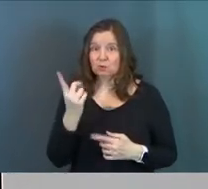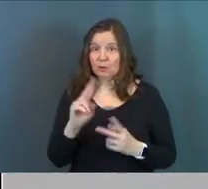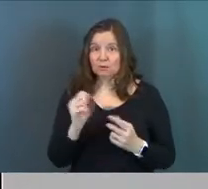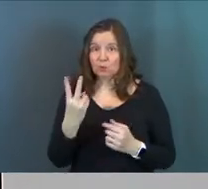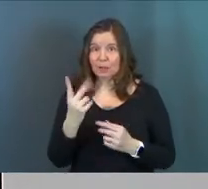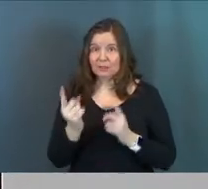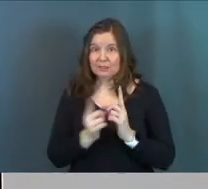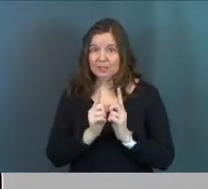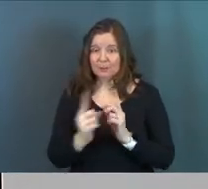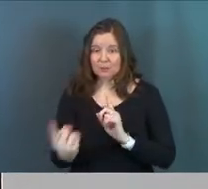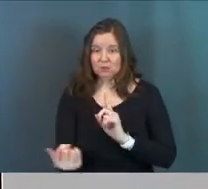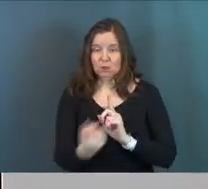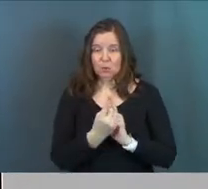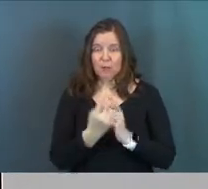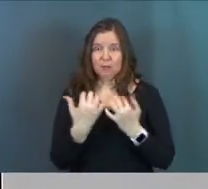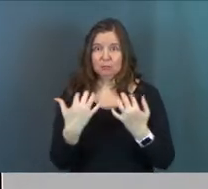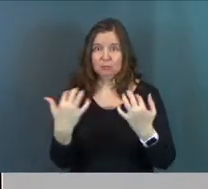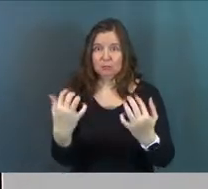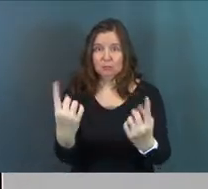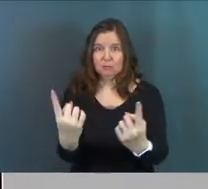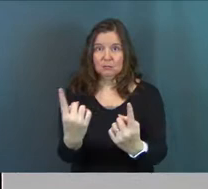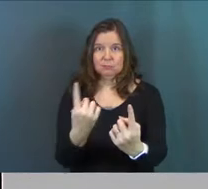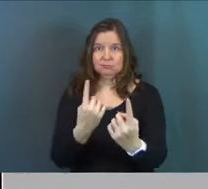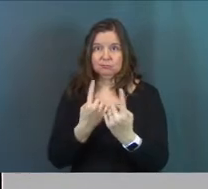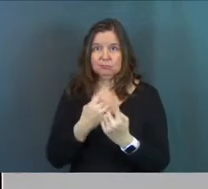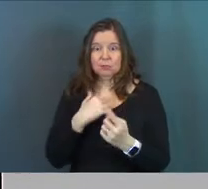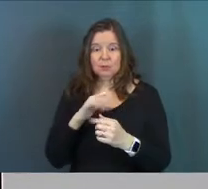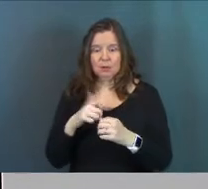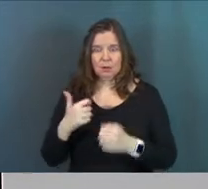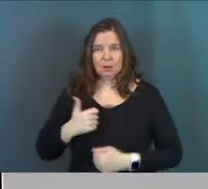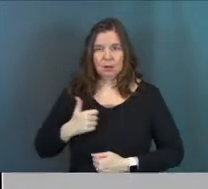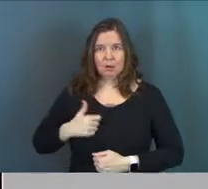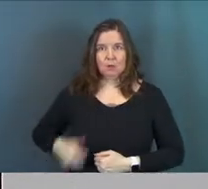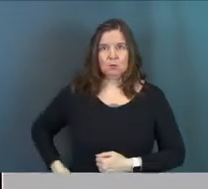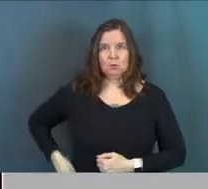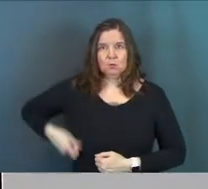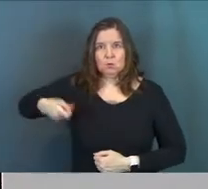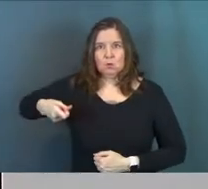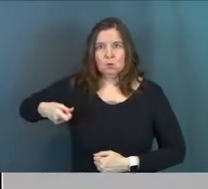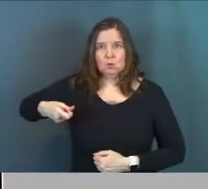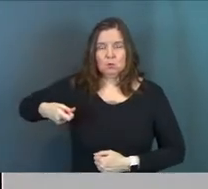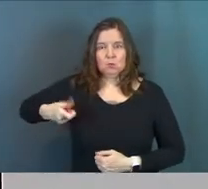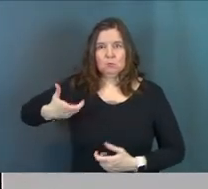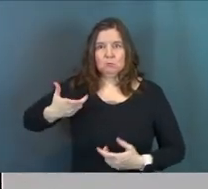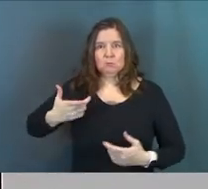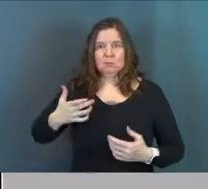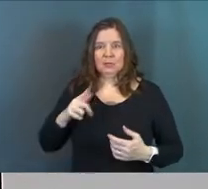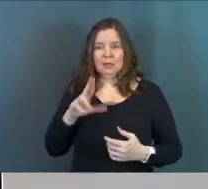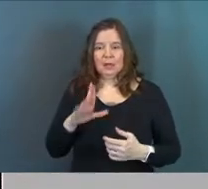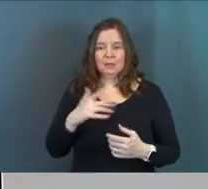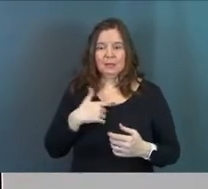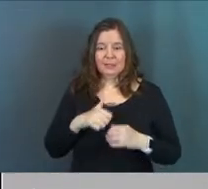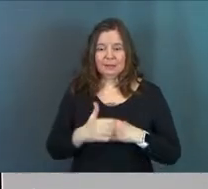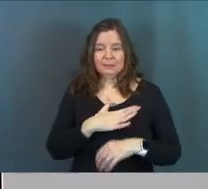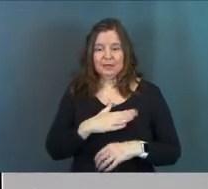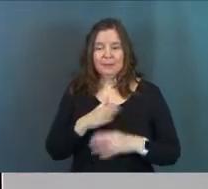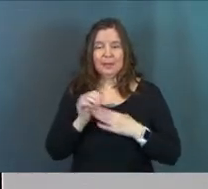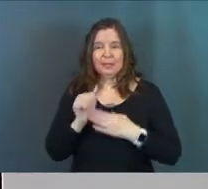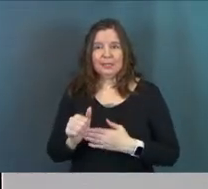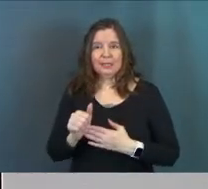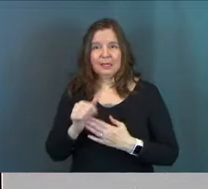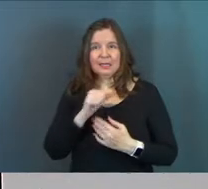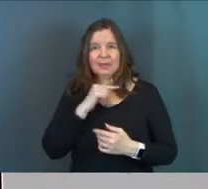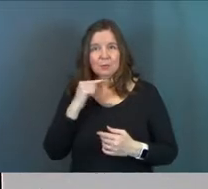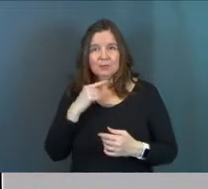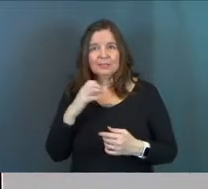disciples, arrived with a crowd of men armed with swords and clubs. They had been sent by the leading priests and elders of the people.